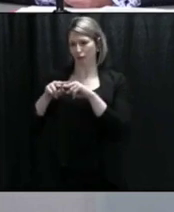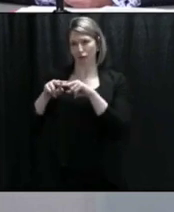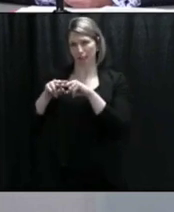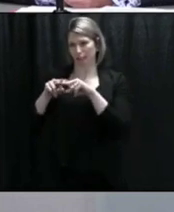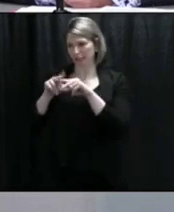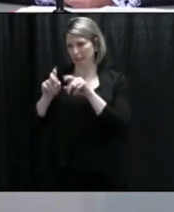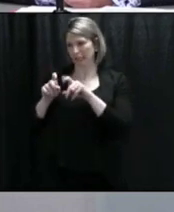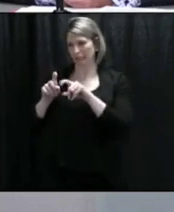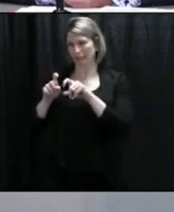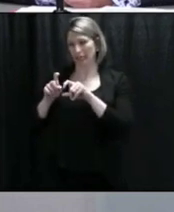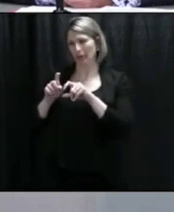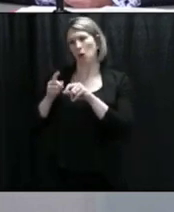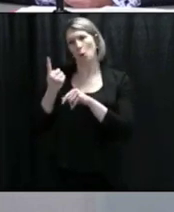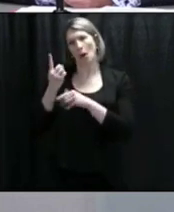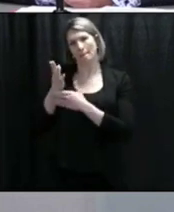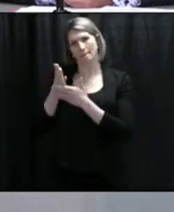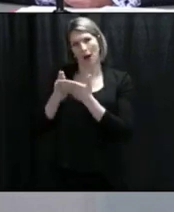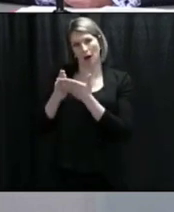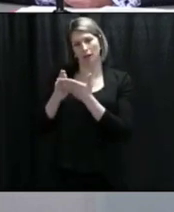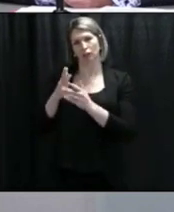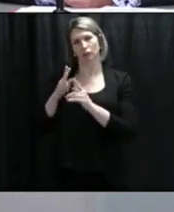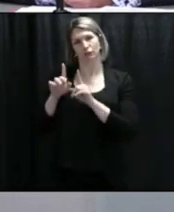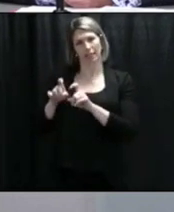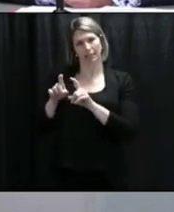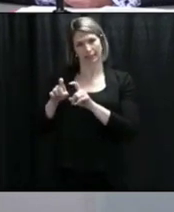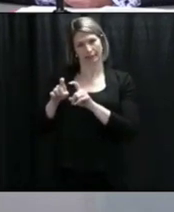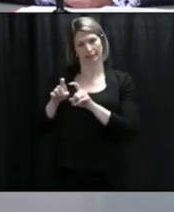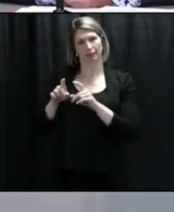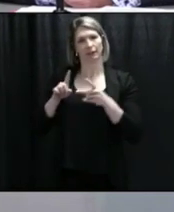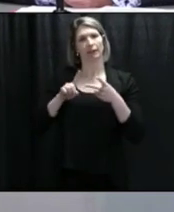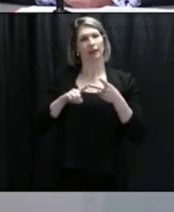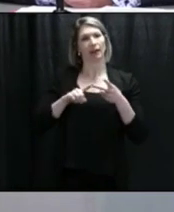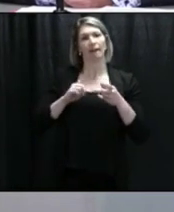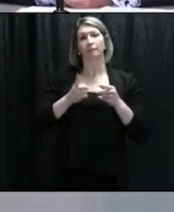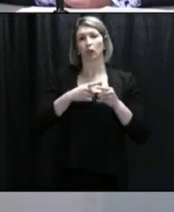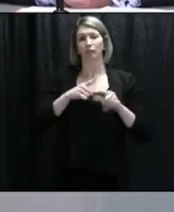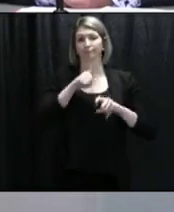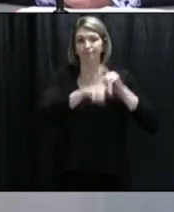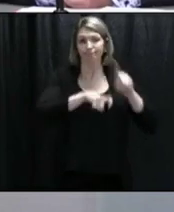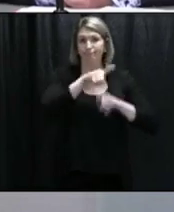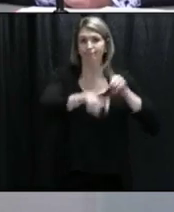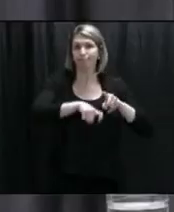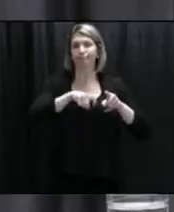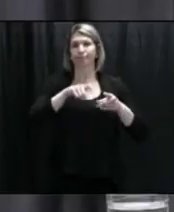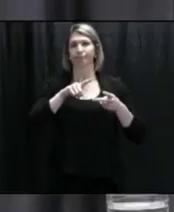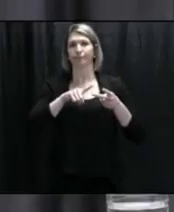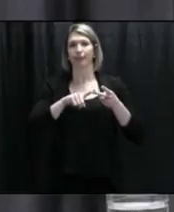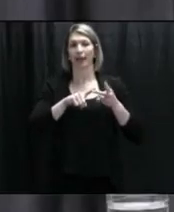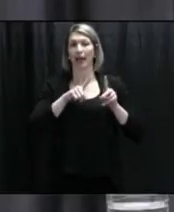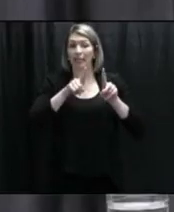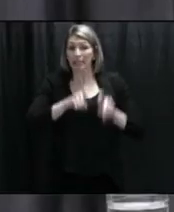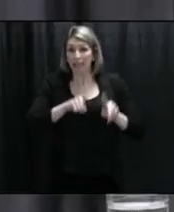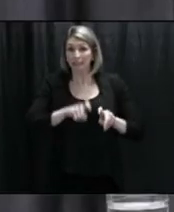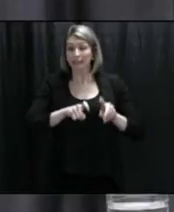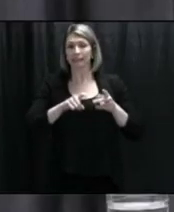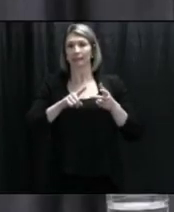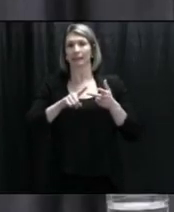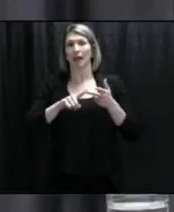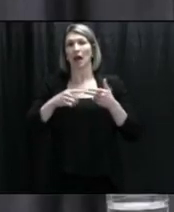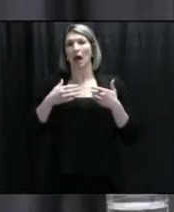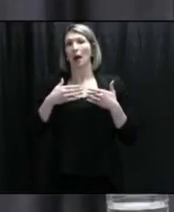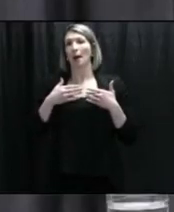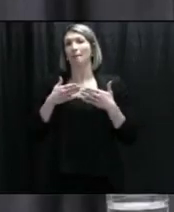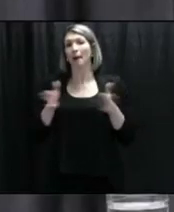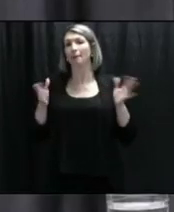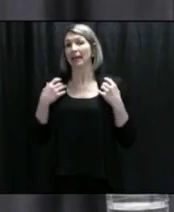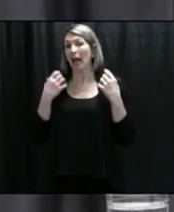The question is around the screening and the testing that's advised by public health. At